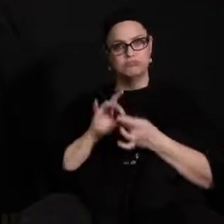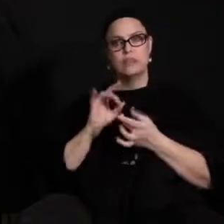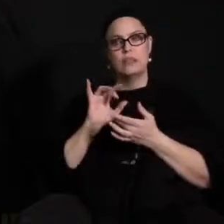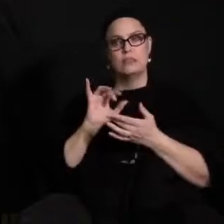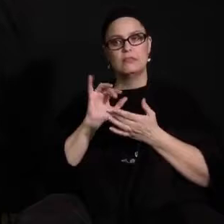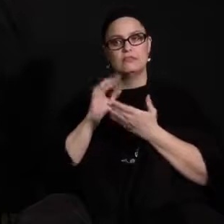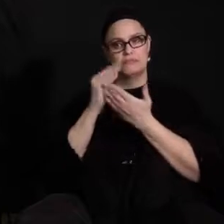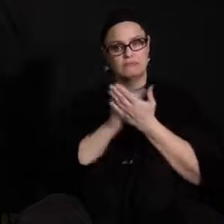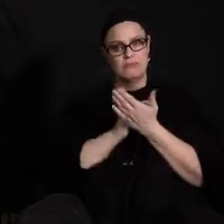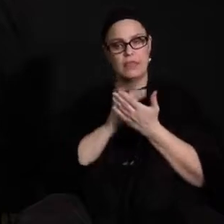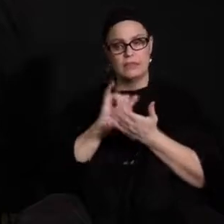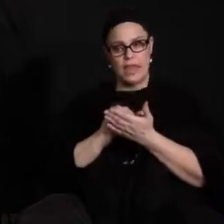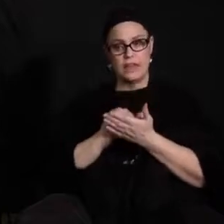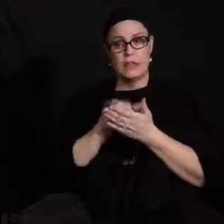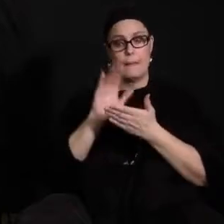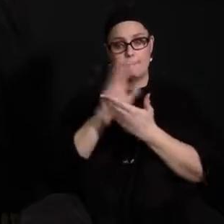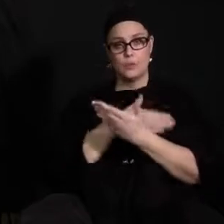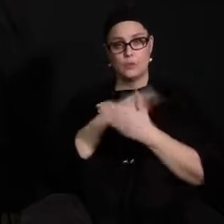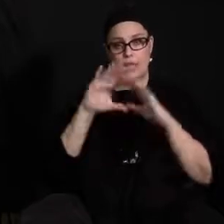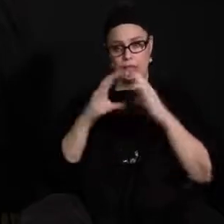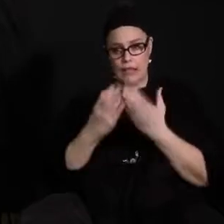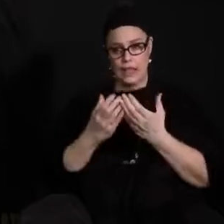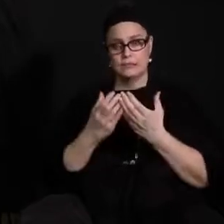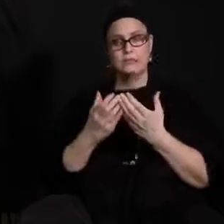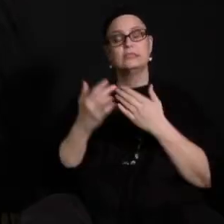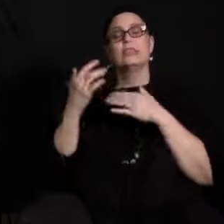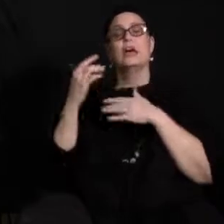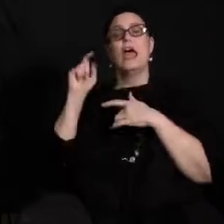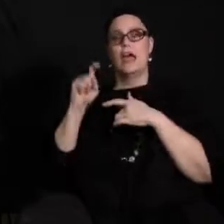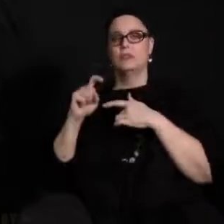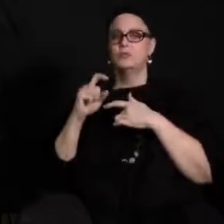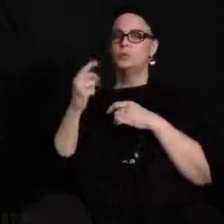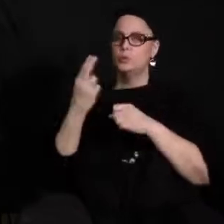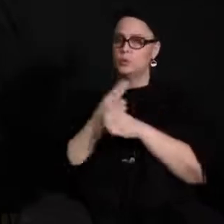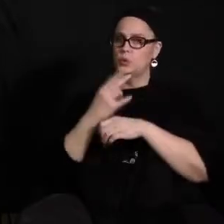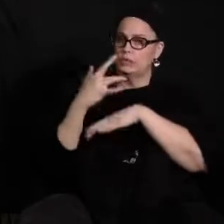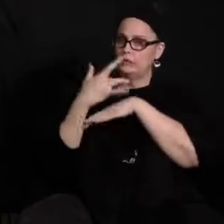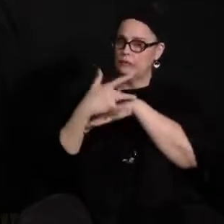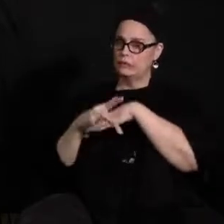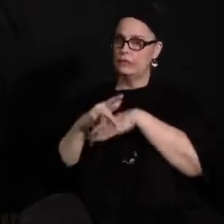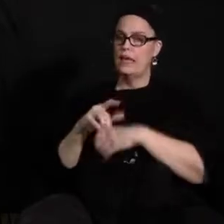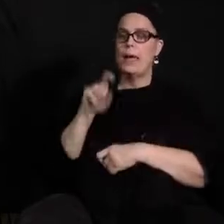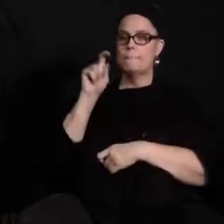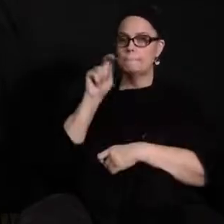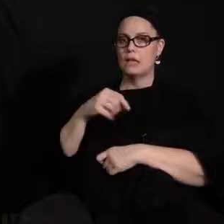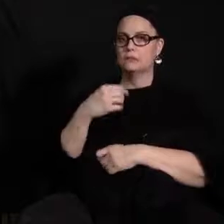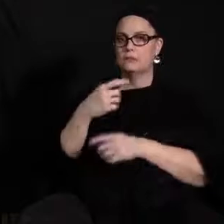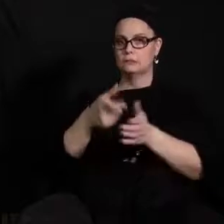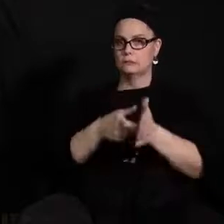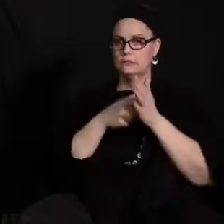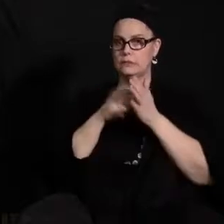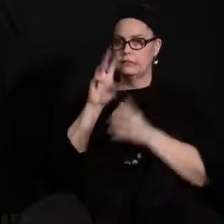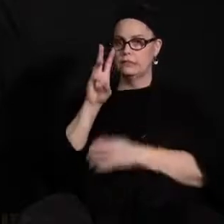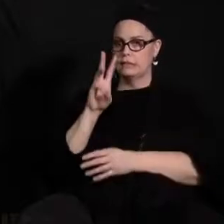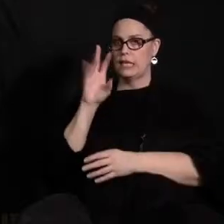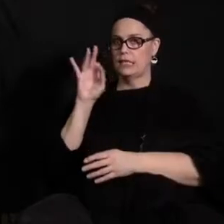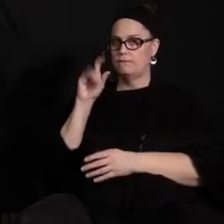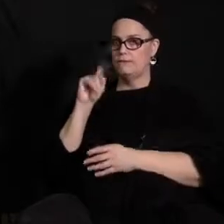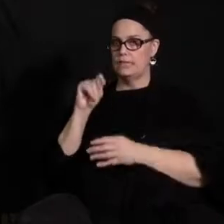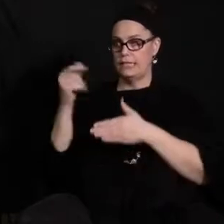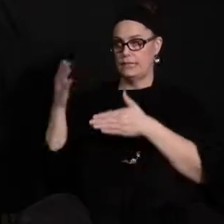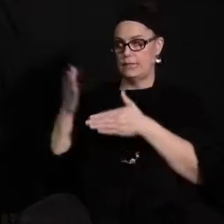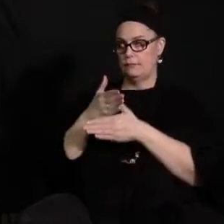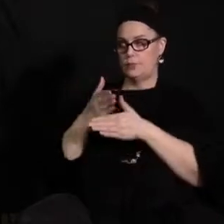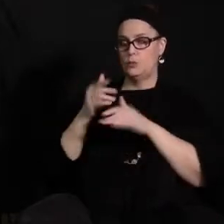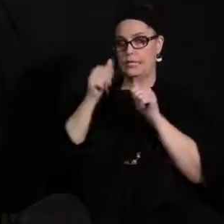were were to mitigate um spacing and have at least six feet between each student when they're playing their